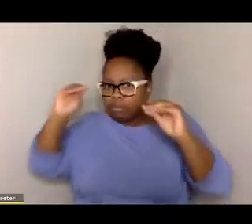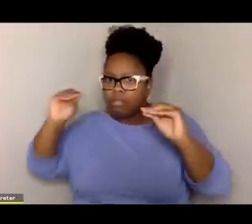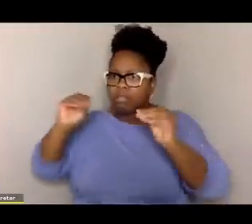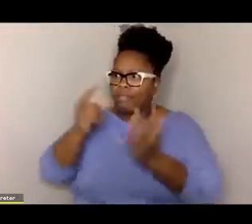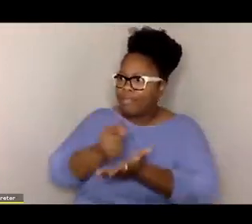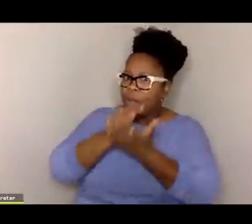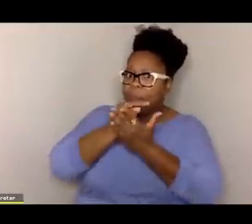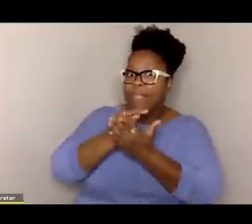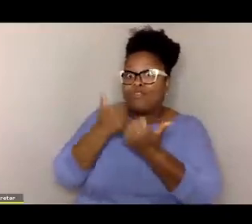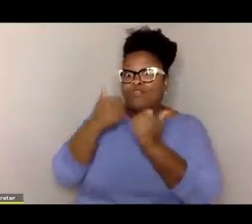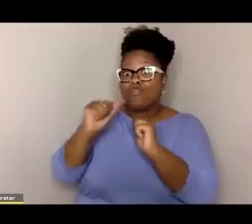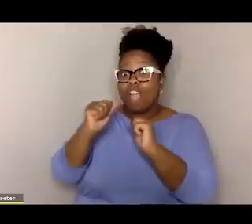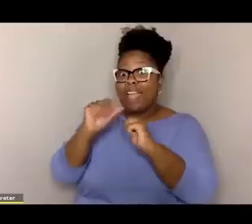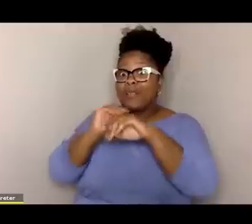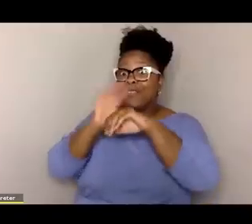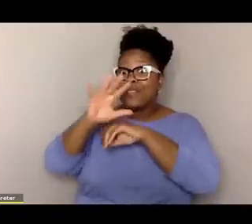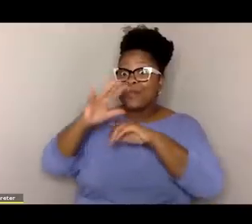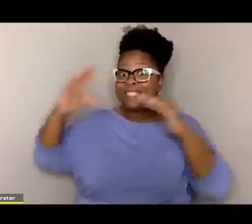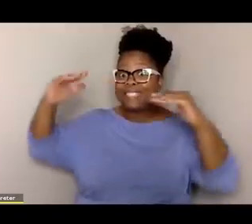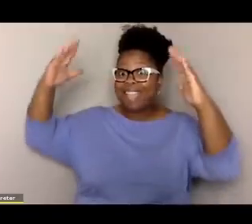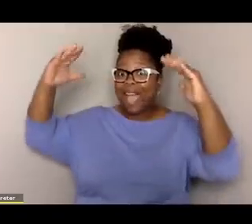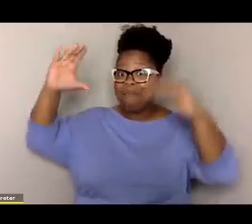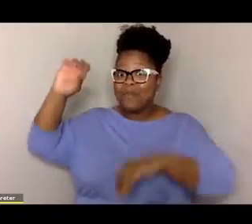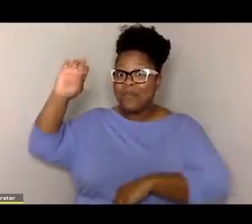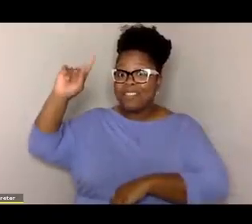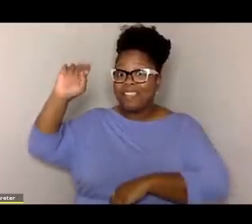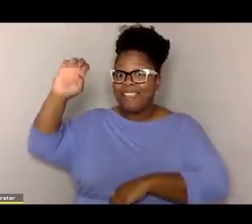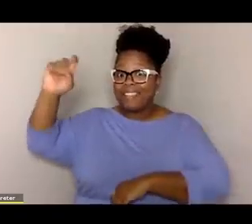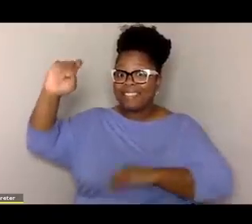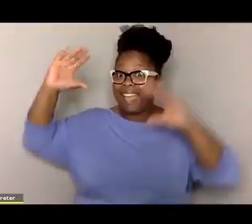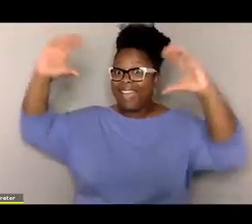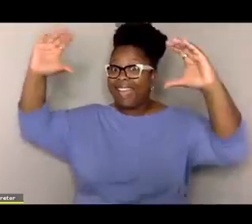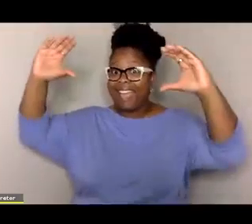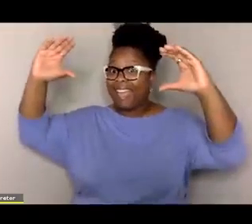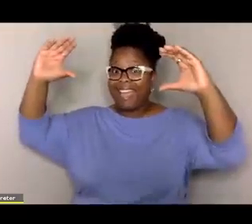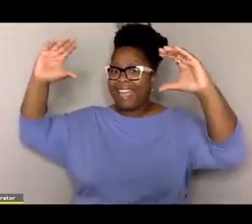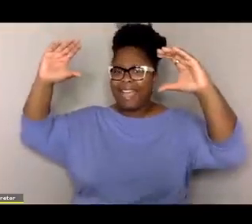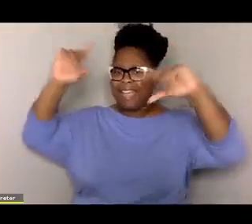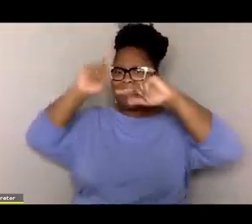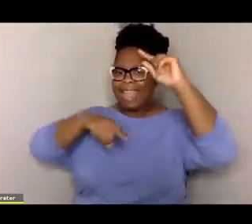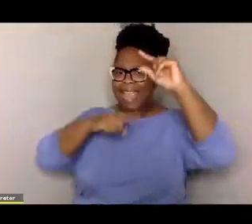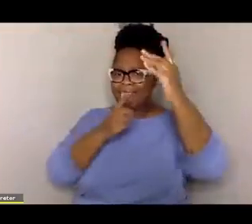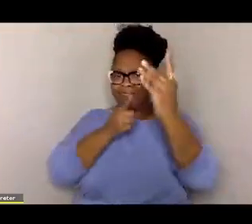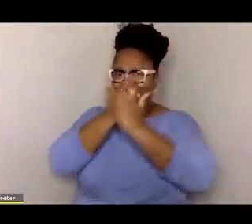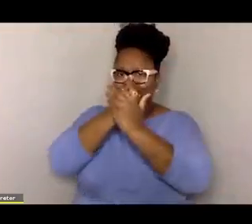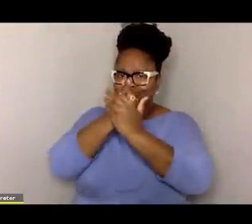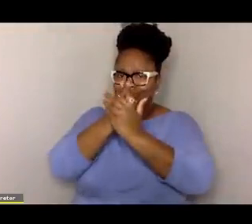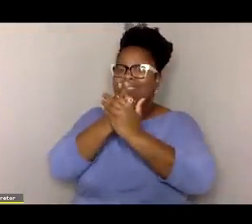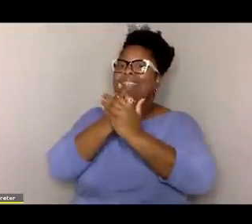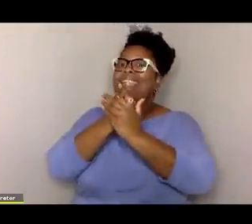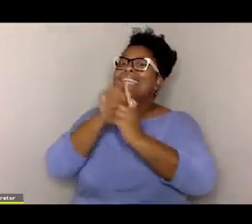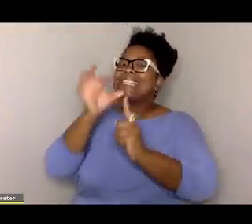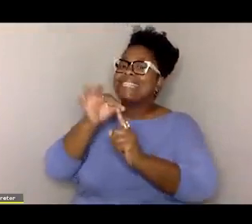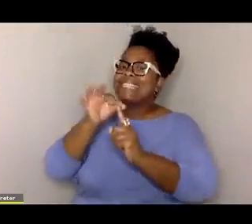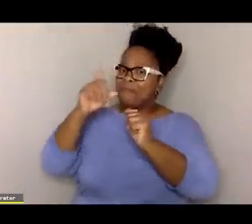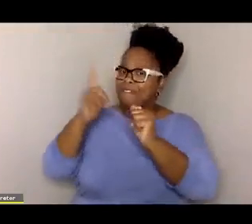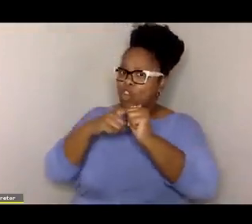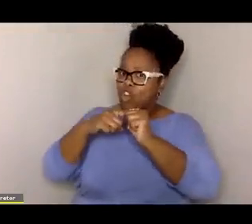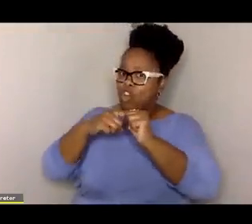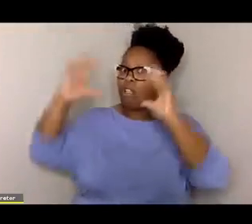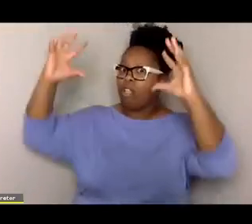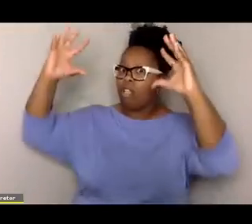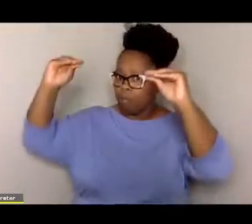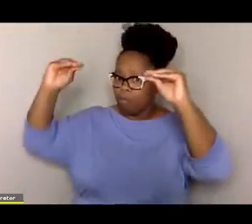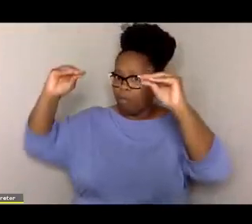that are intended to reach the top part of the brain, they're never going to get there if we don't first deal with the